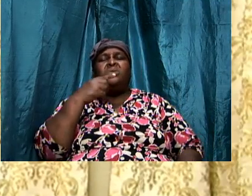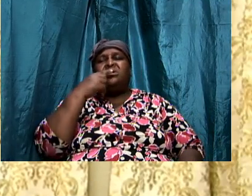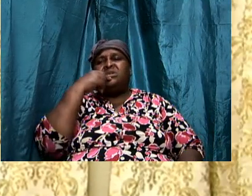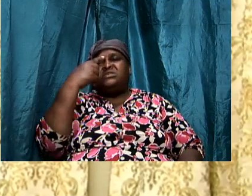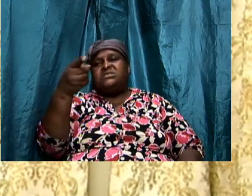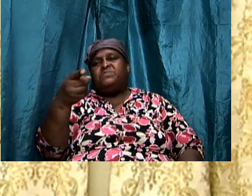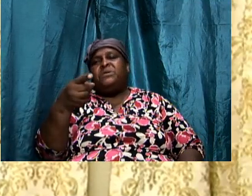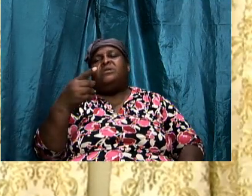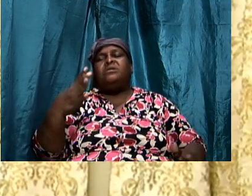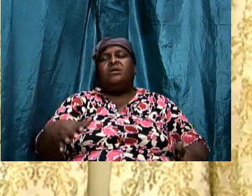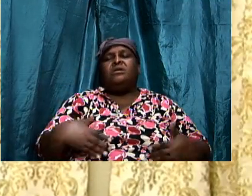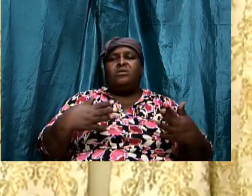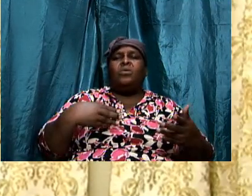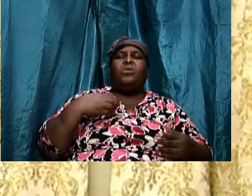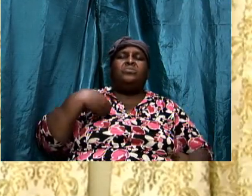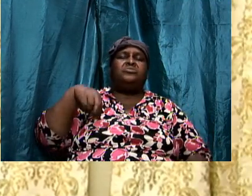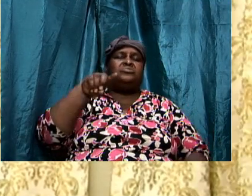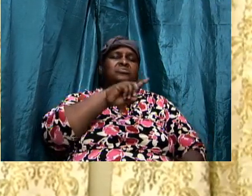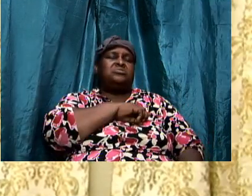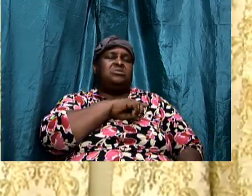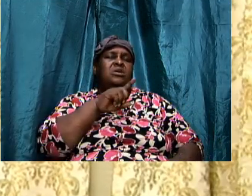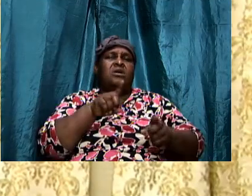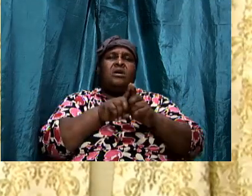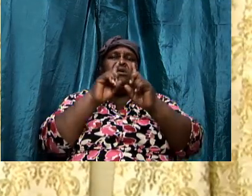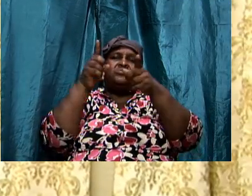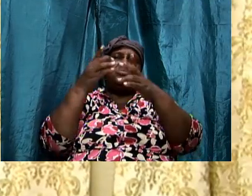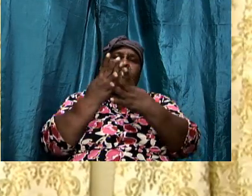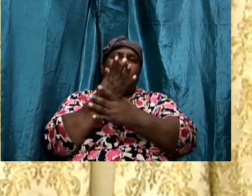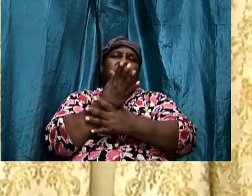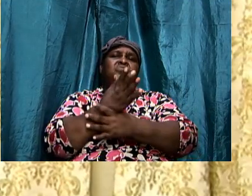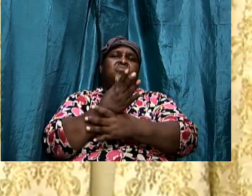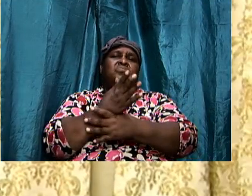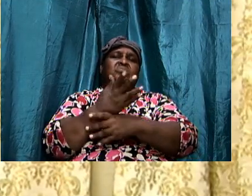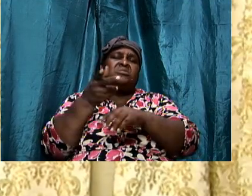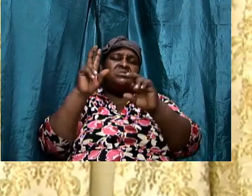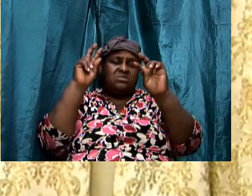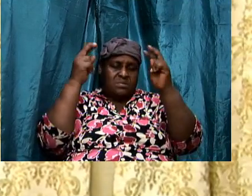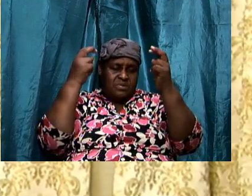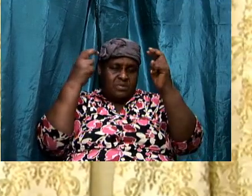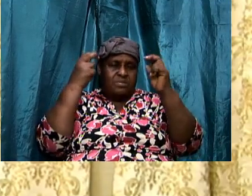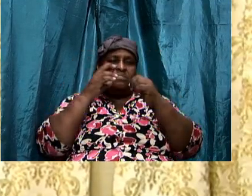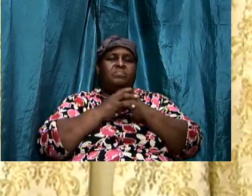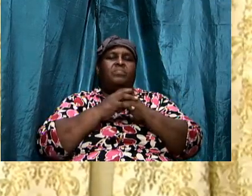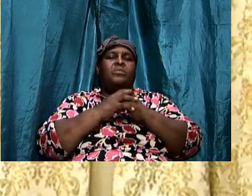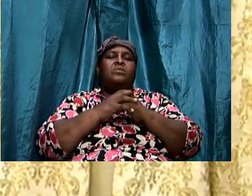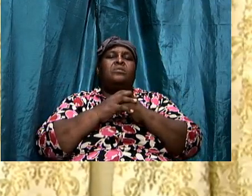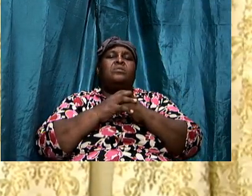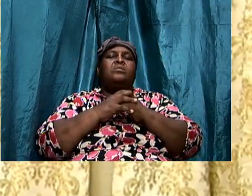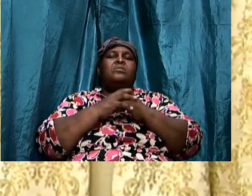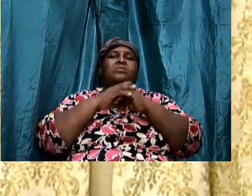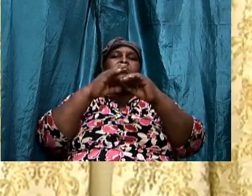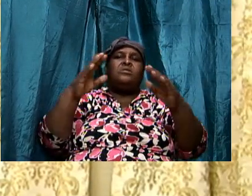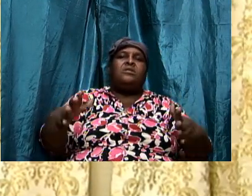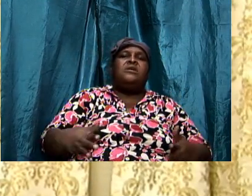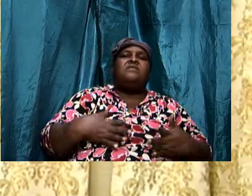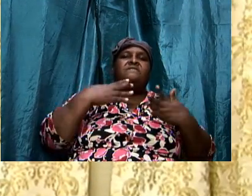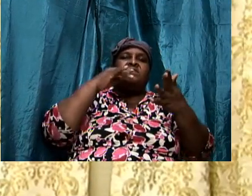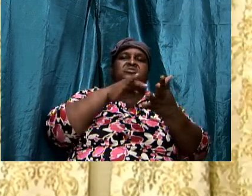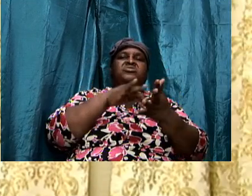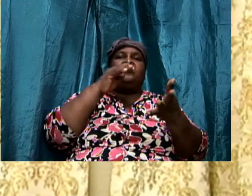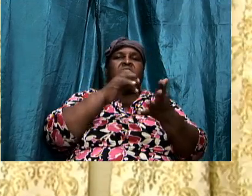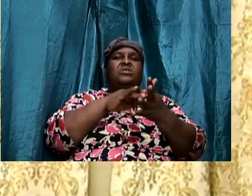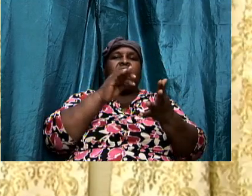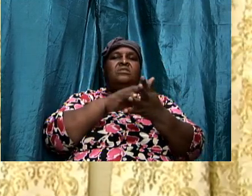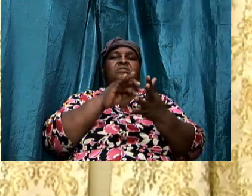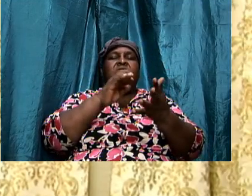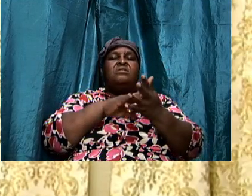Encourage us. As we go through this series. Walk in the word. And we